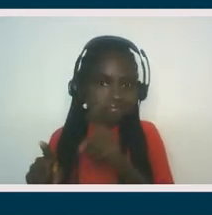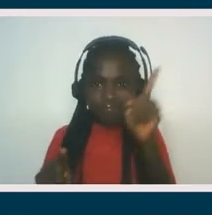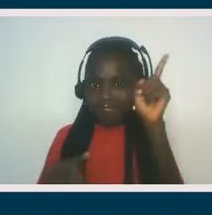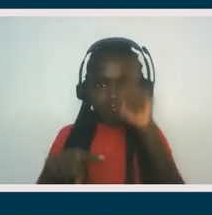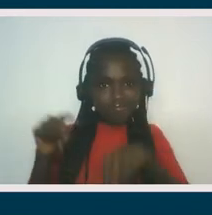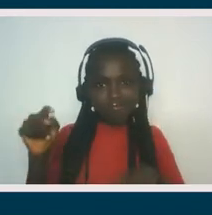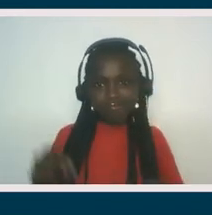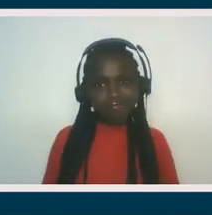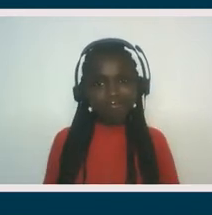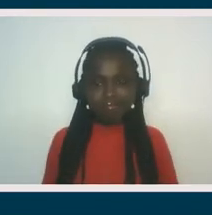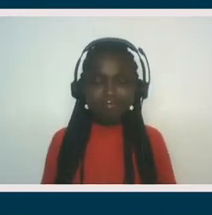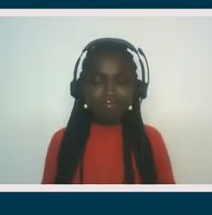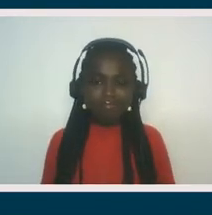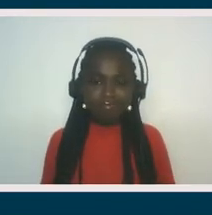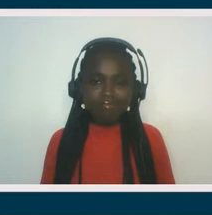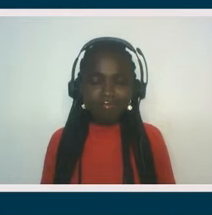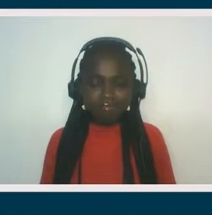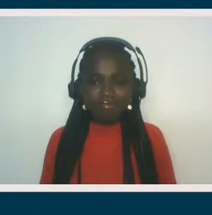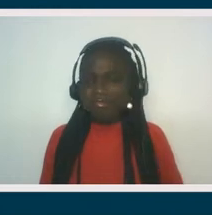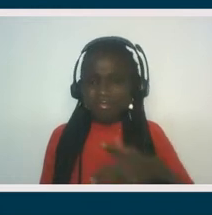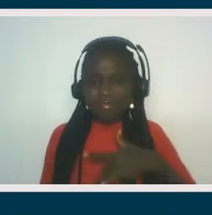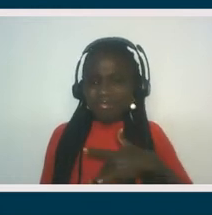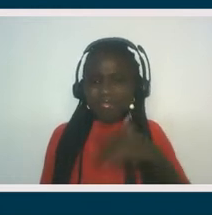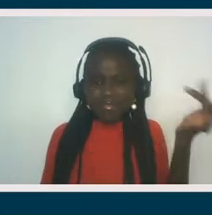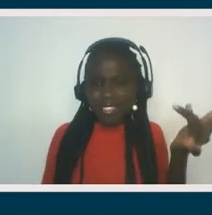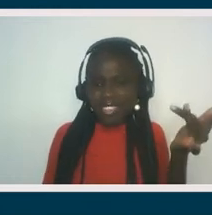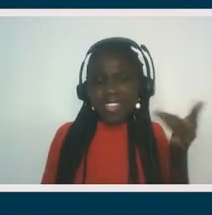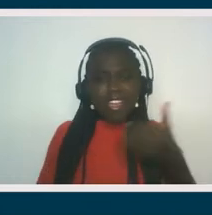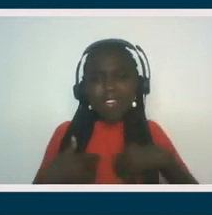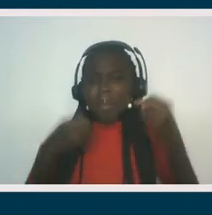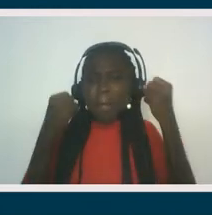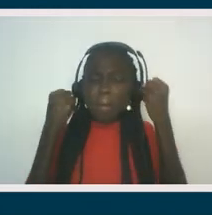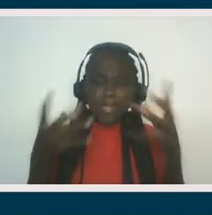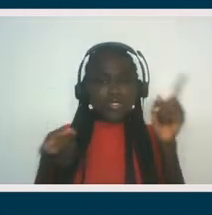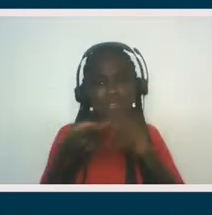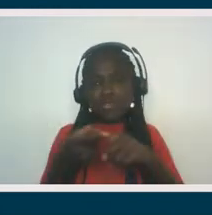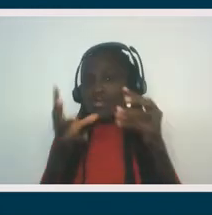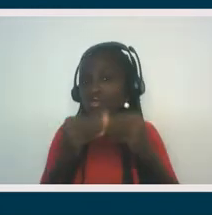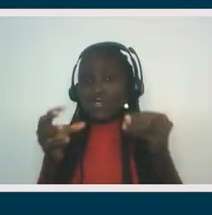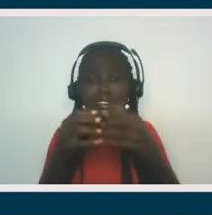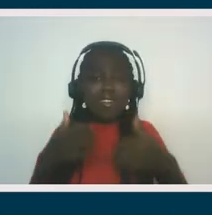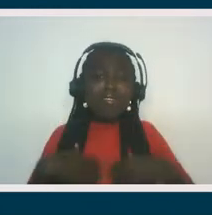yeah, I just, I feel like I have so much to say about it, but again, with the ADHD,